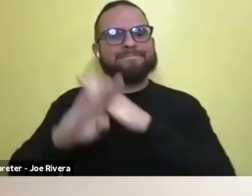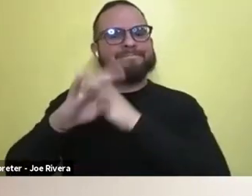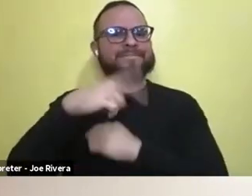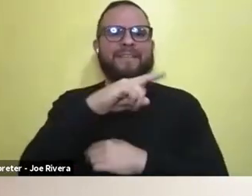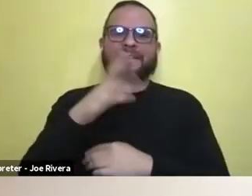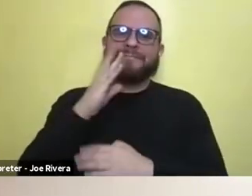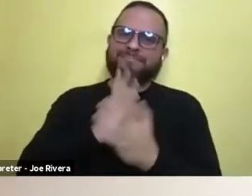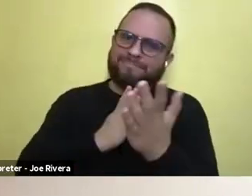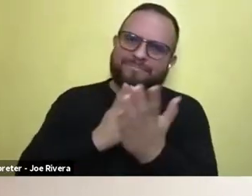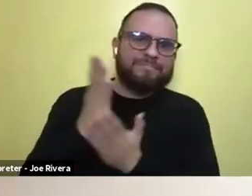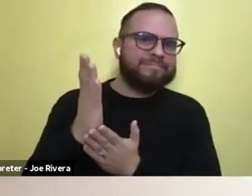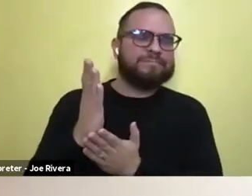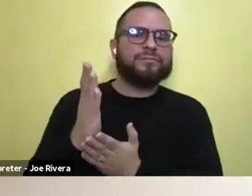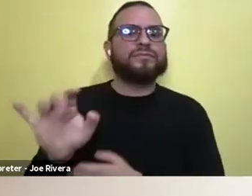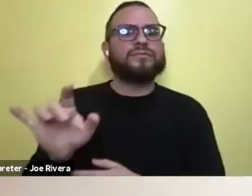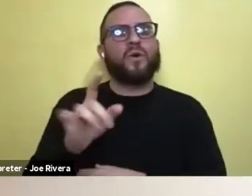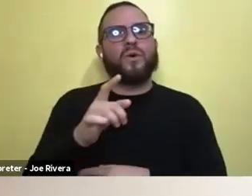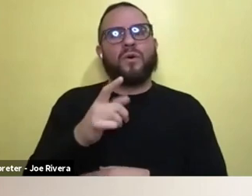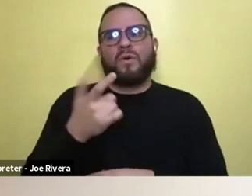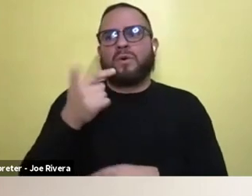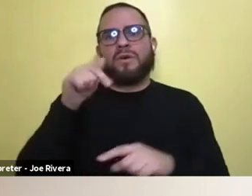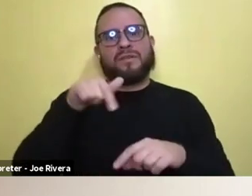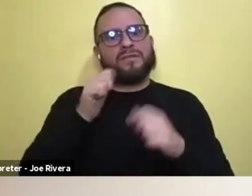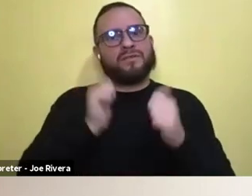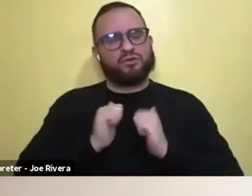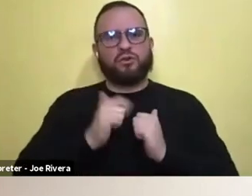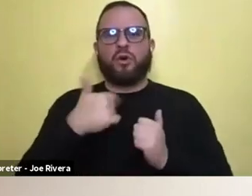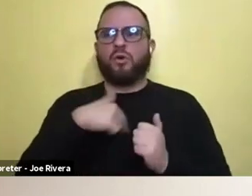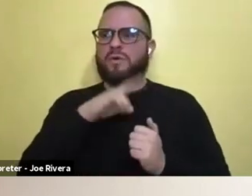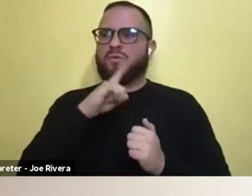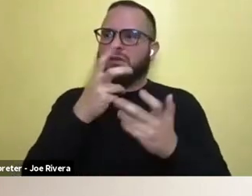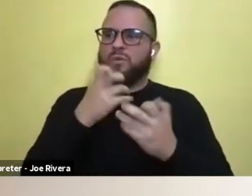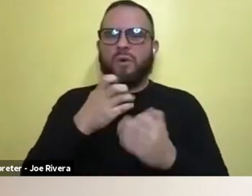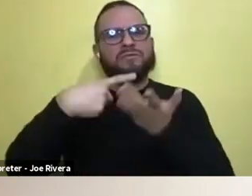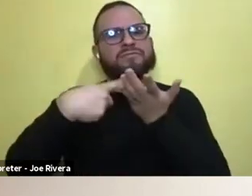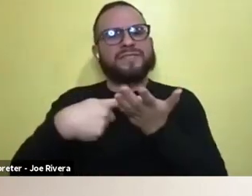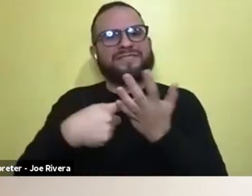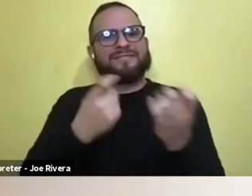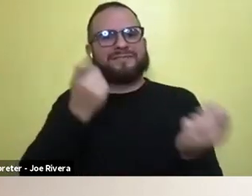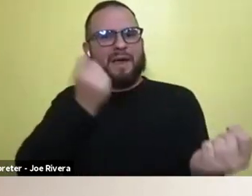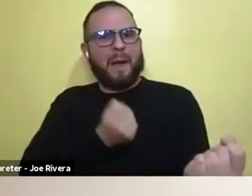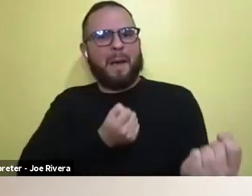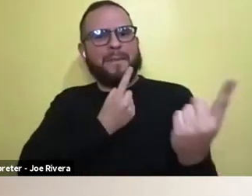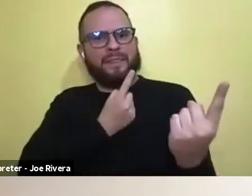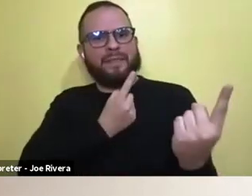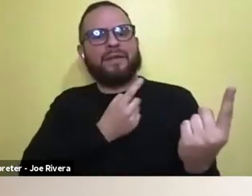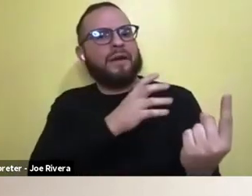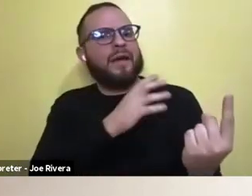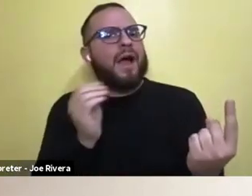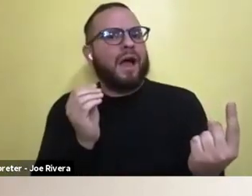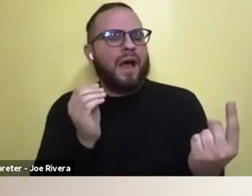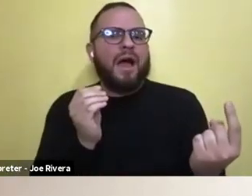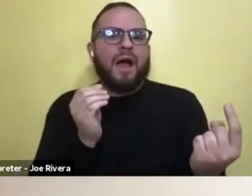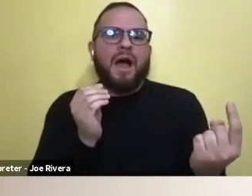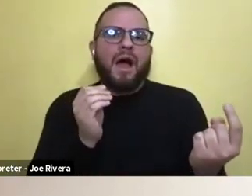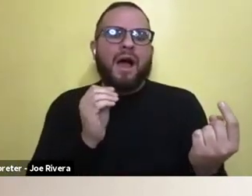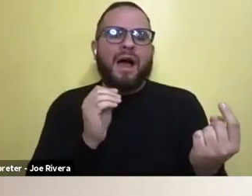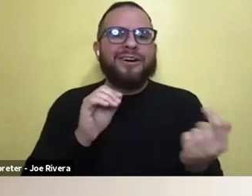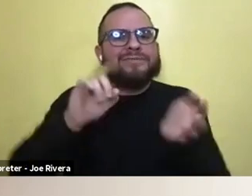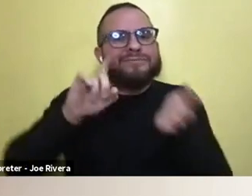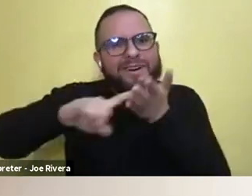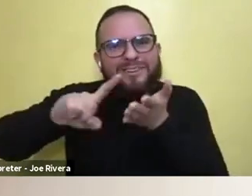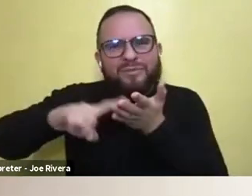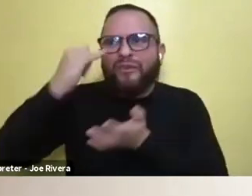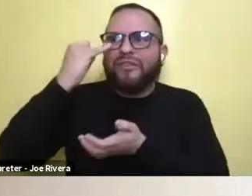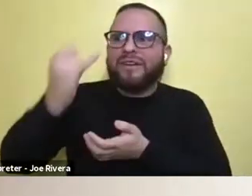show, we're really trying to talk about empathy. We're trying to kind of explore this idea that